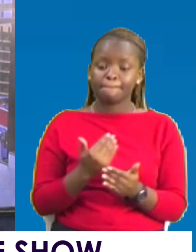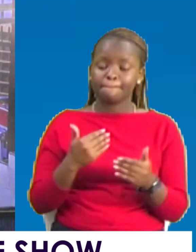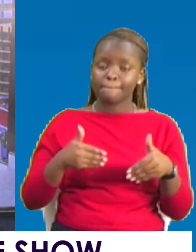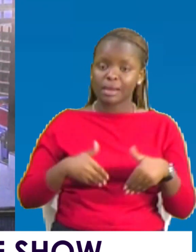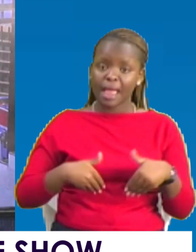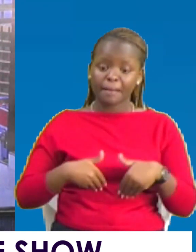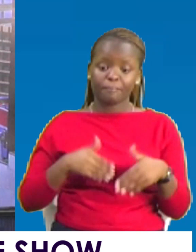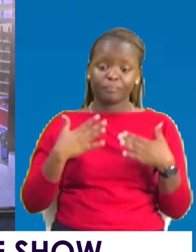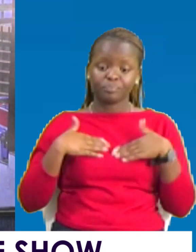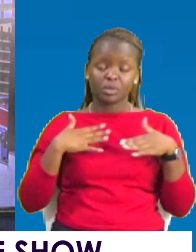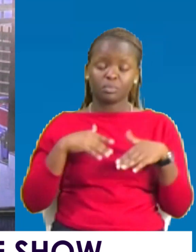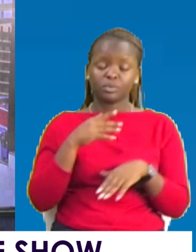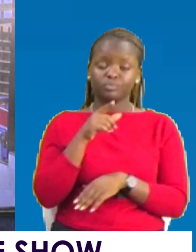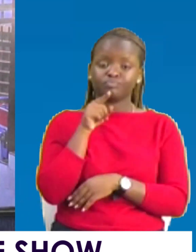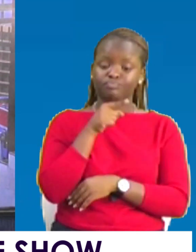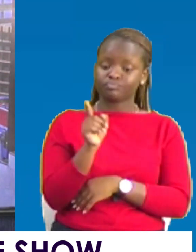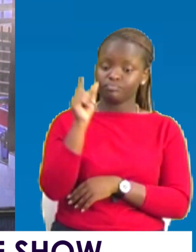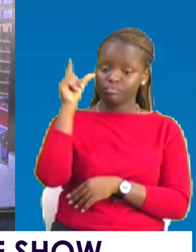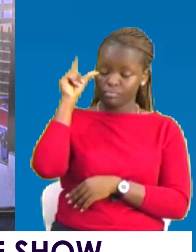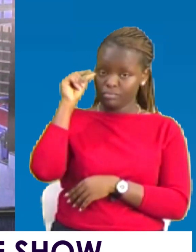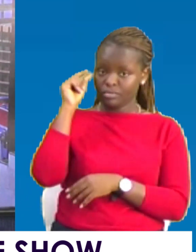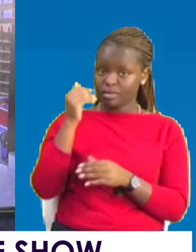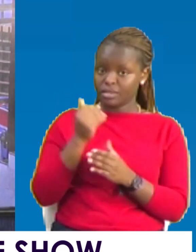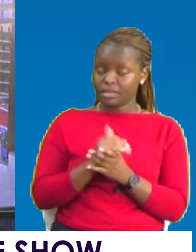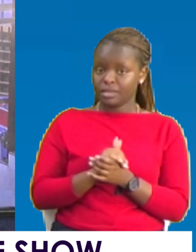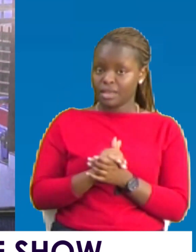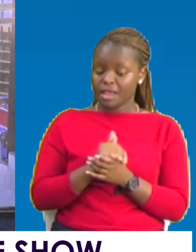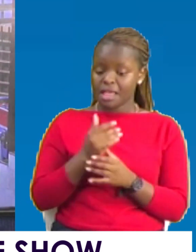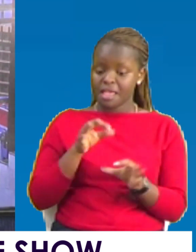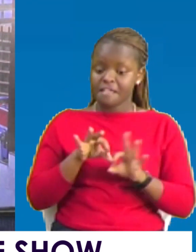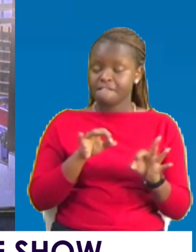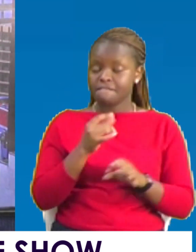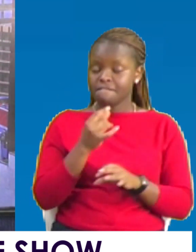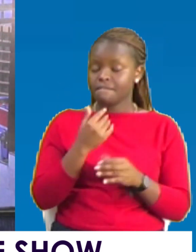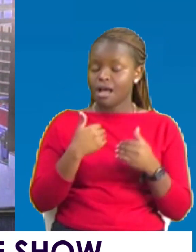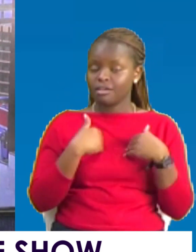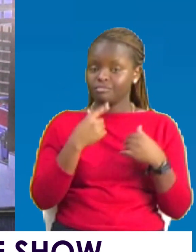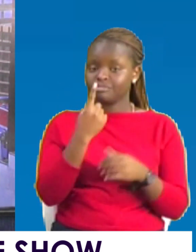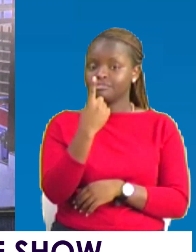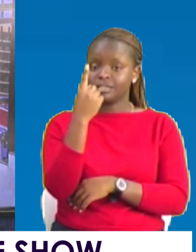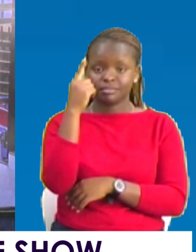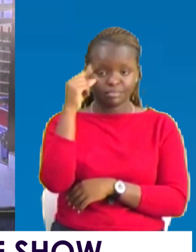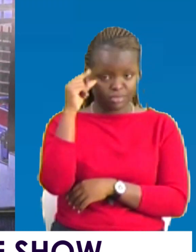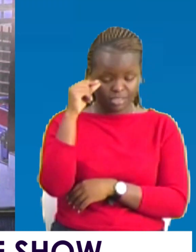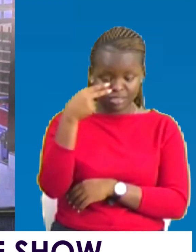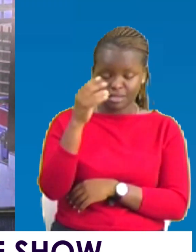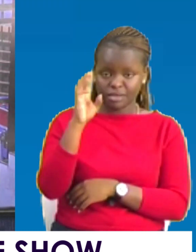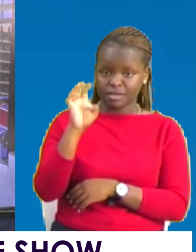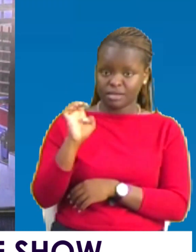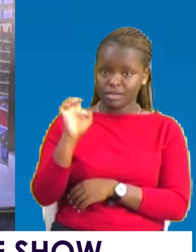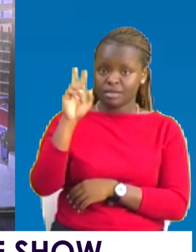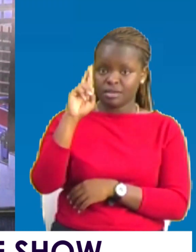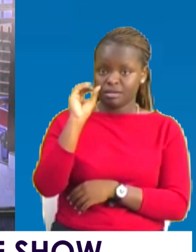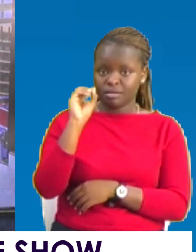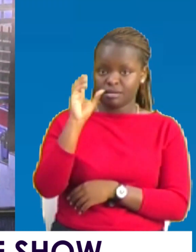Moseses you are dealing with. If the devil had only one Moses. Yet Herod gave a command that all children